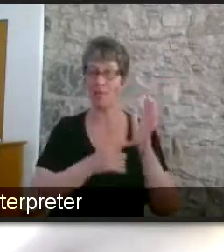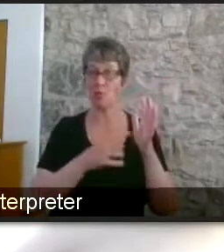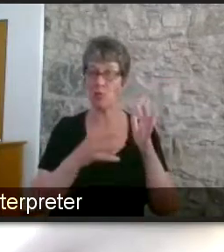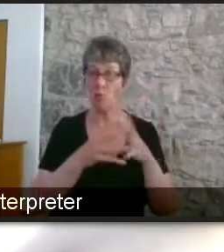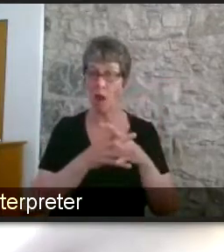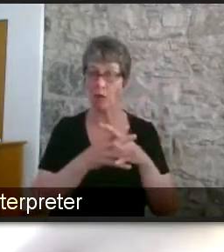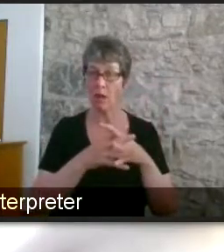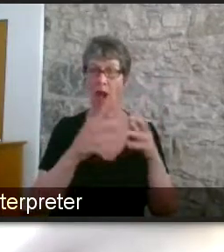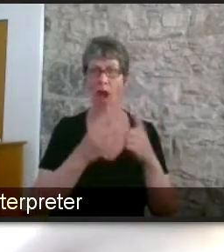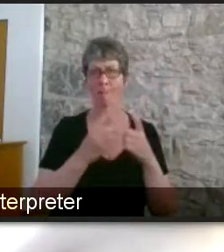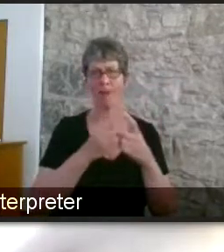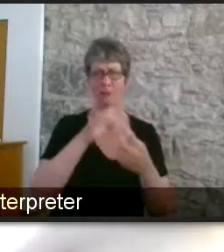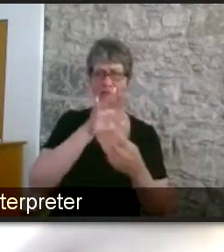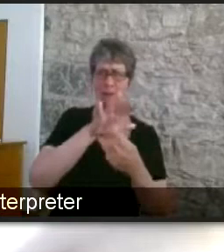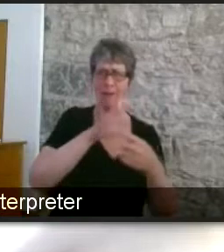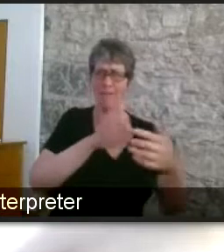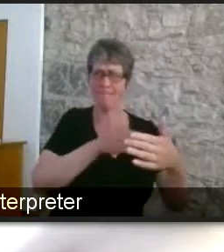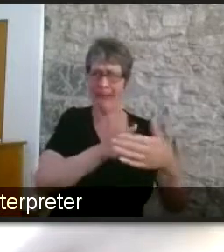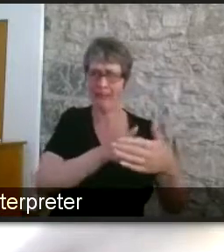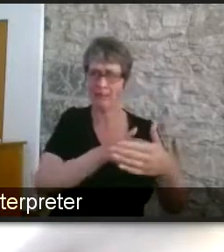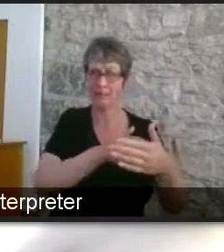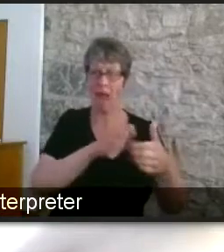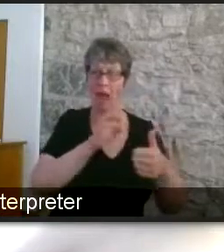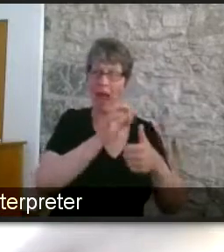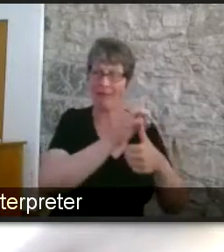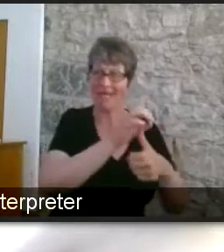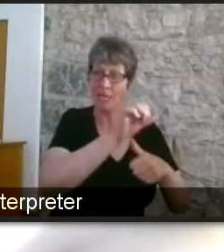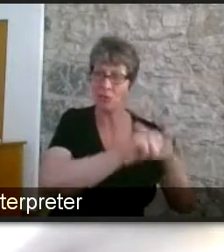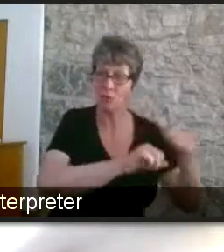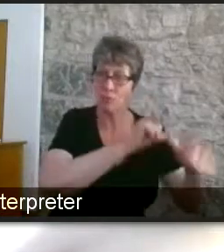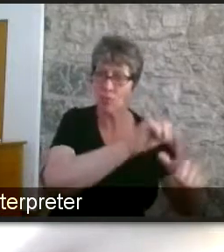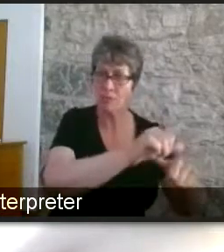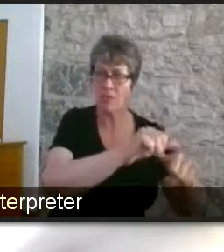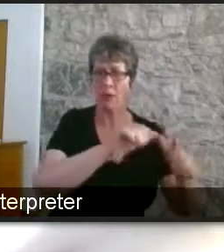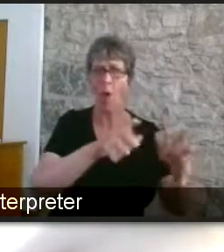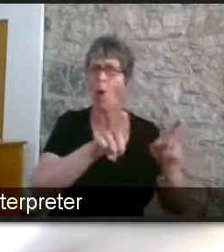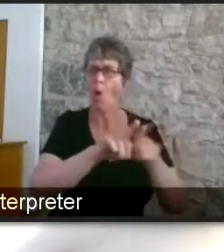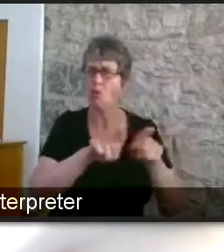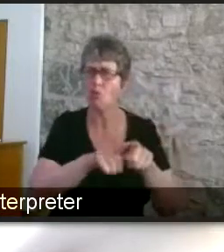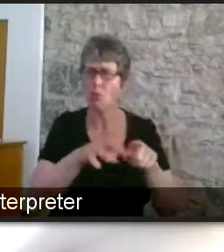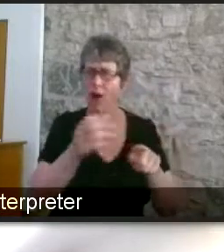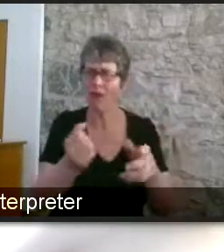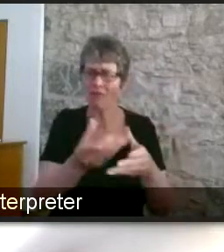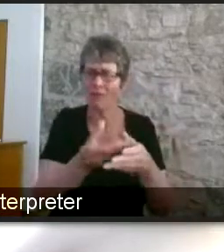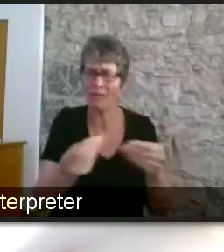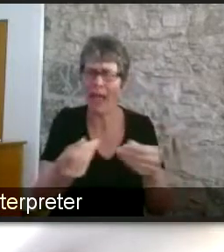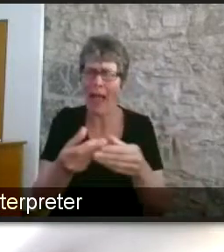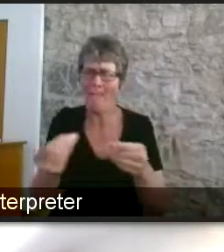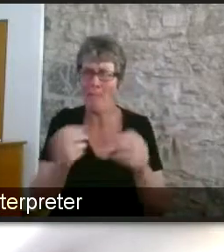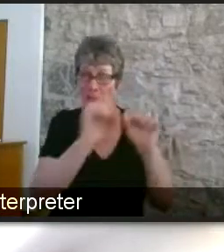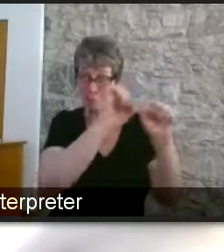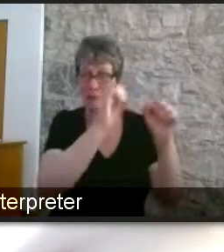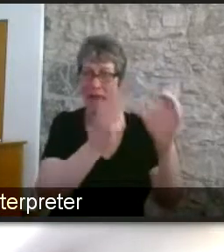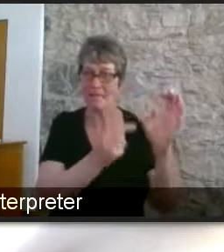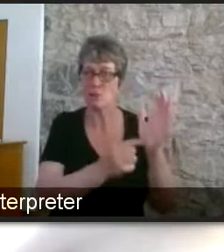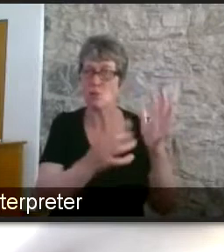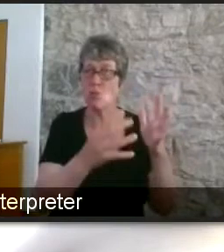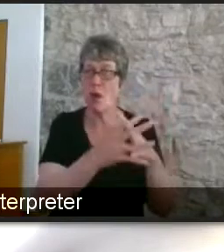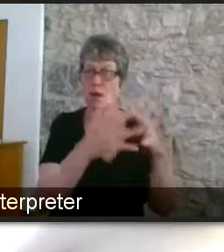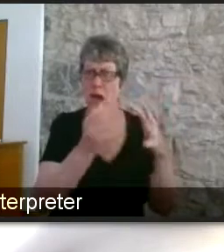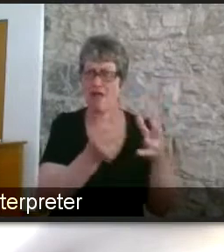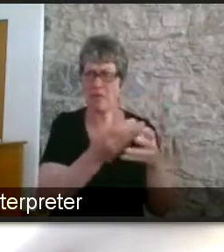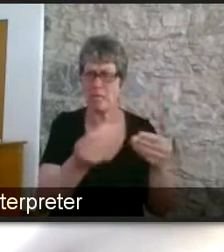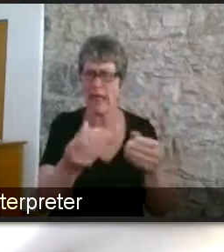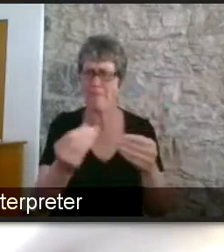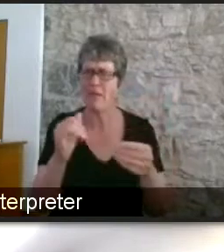facing delays and application processing sort of um loopholes in their in their structure where if you seem to